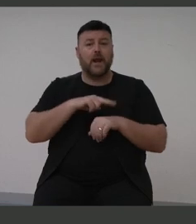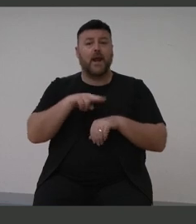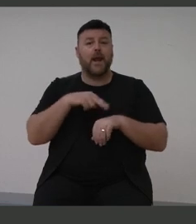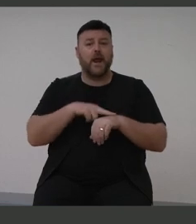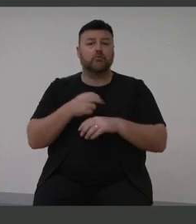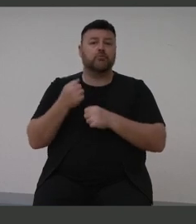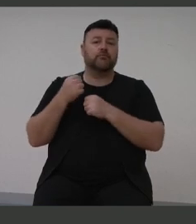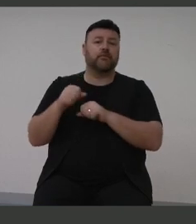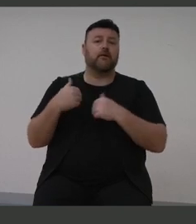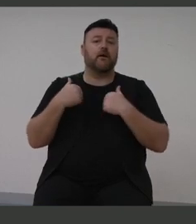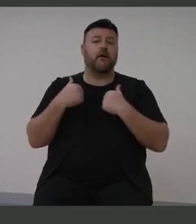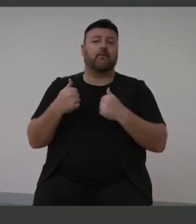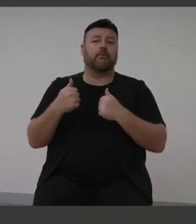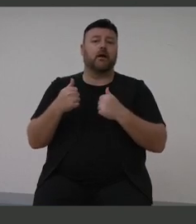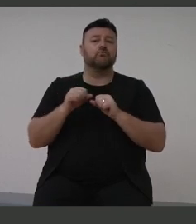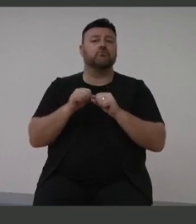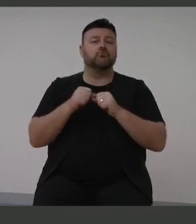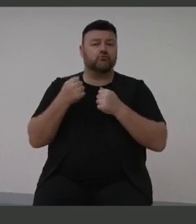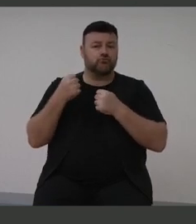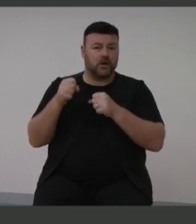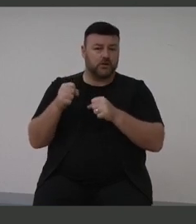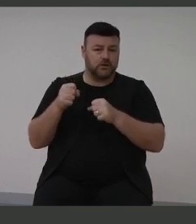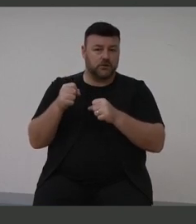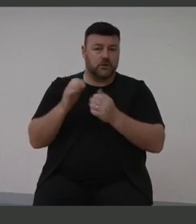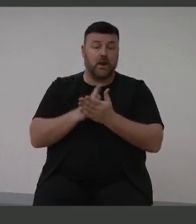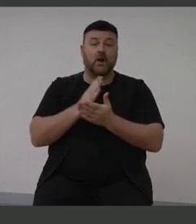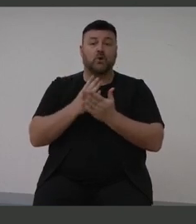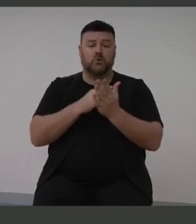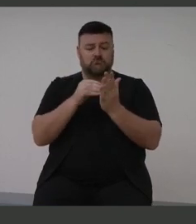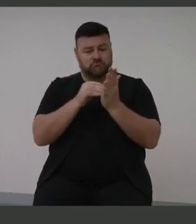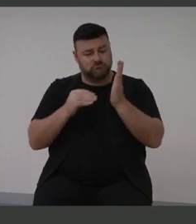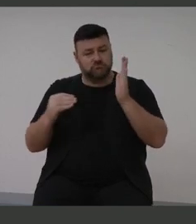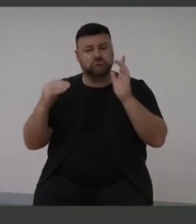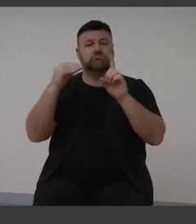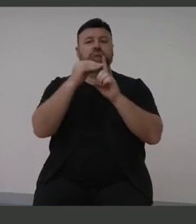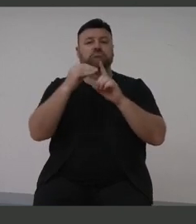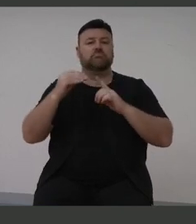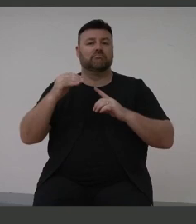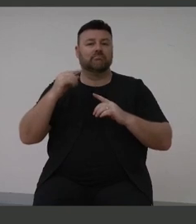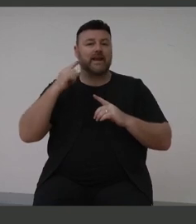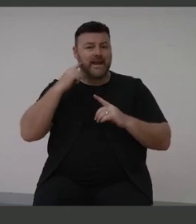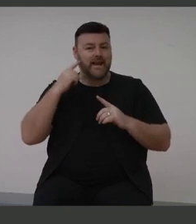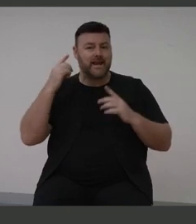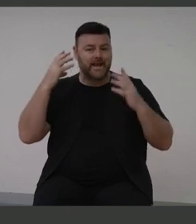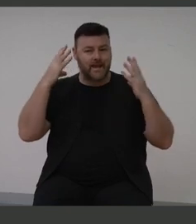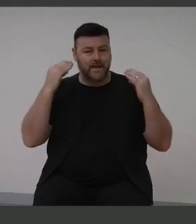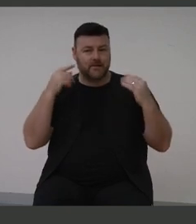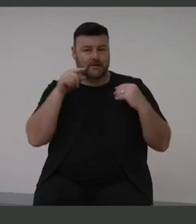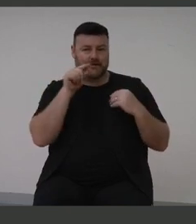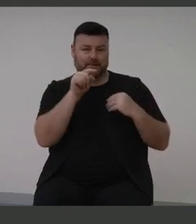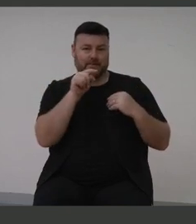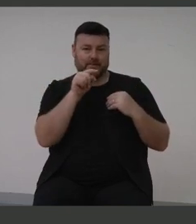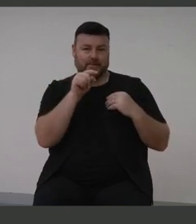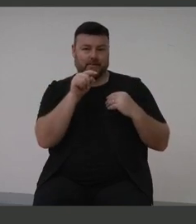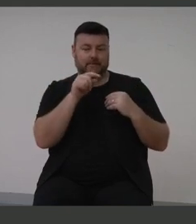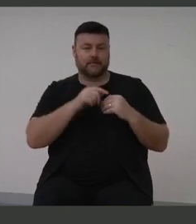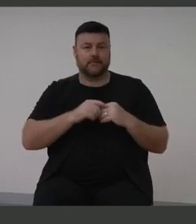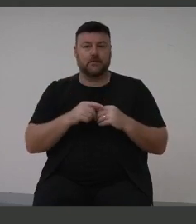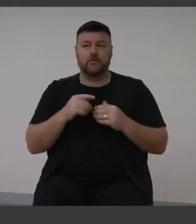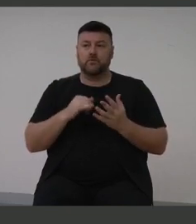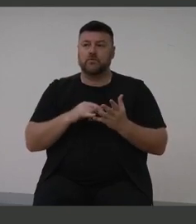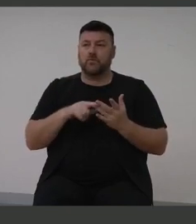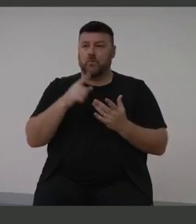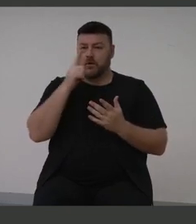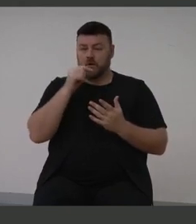to ensure that hearing is profiled significantly in that report, so that funding can